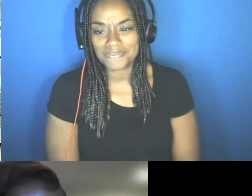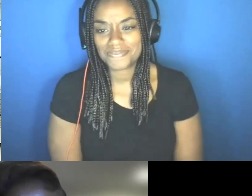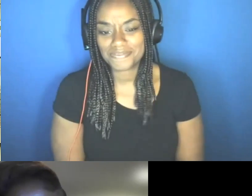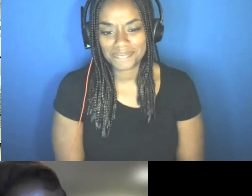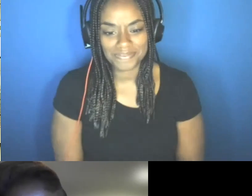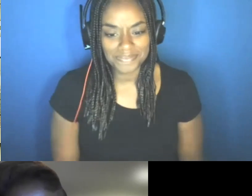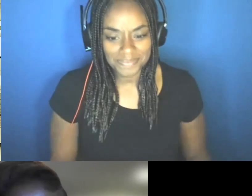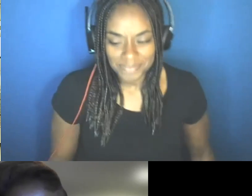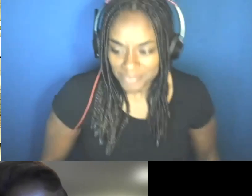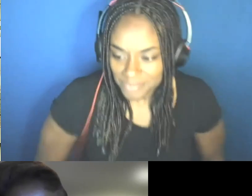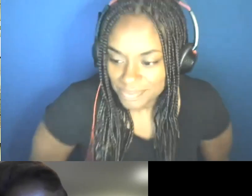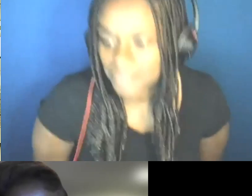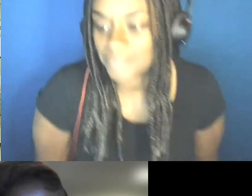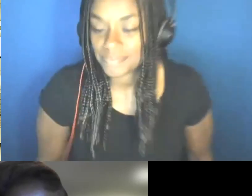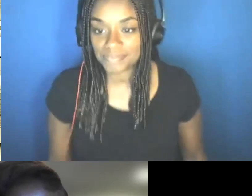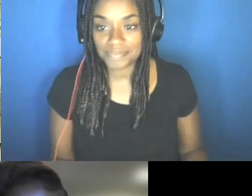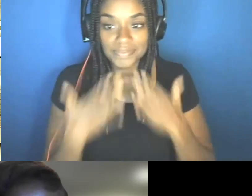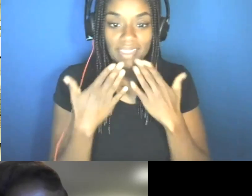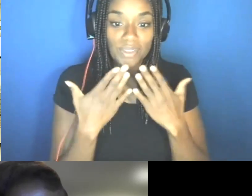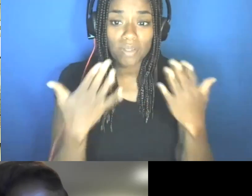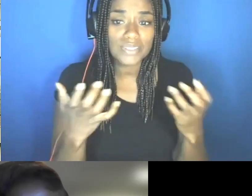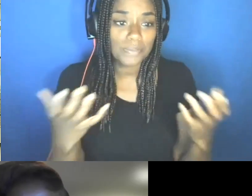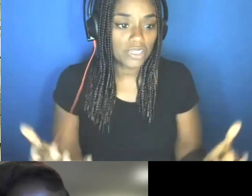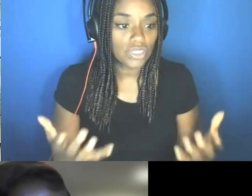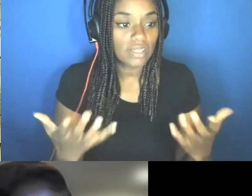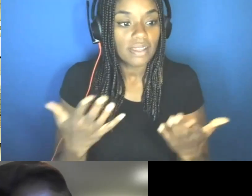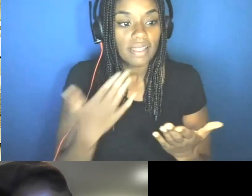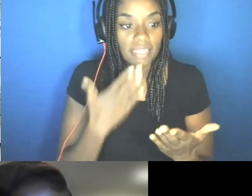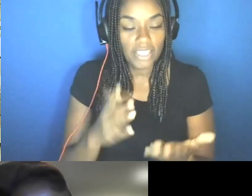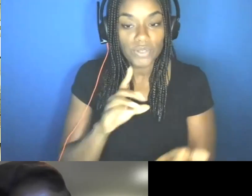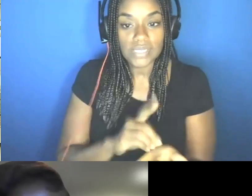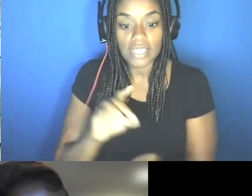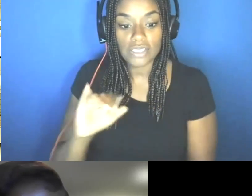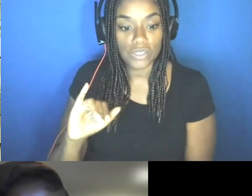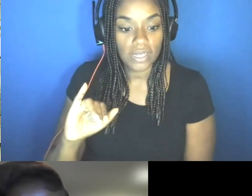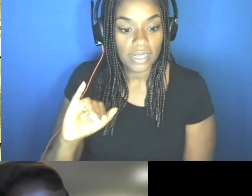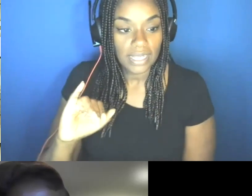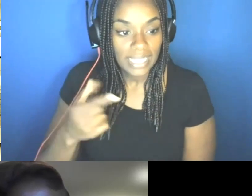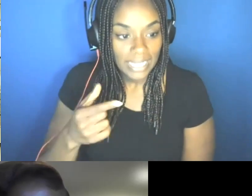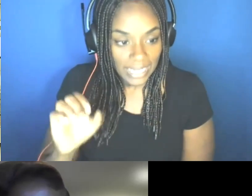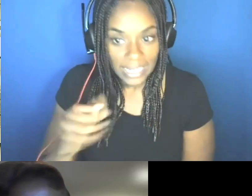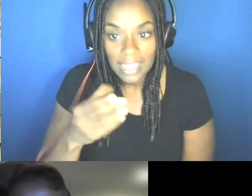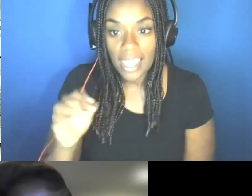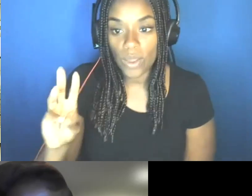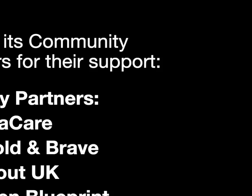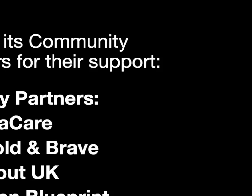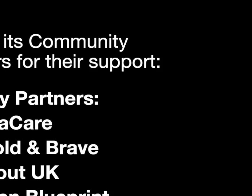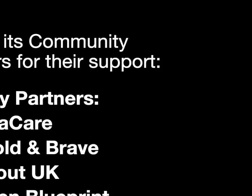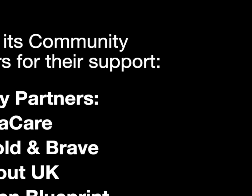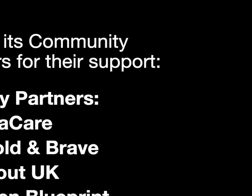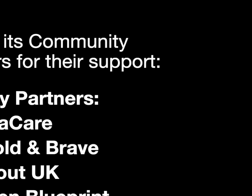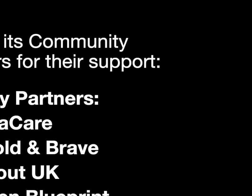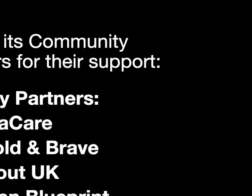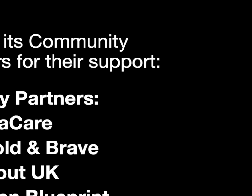Okay. Thank you all very much. Thank you very much, Dr. Egan. Thank you very much, Dr. Watkins. Um, and we just want to move on quickly now to